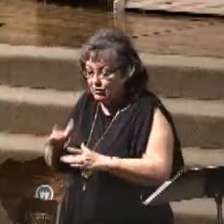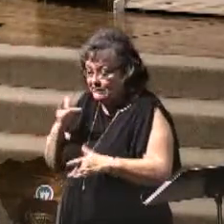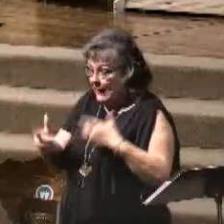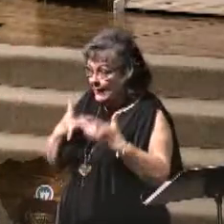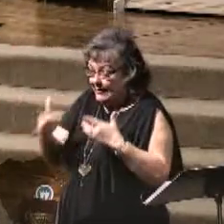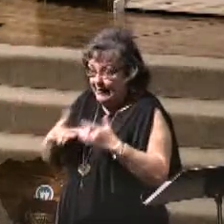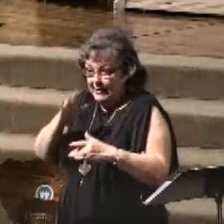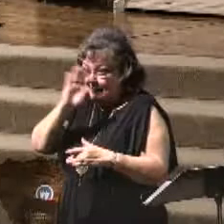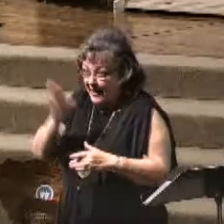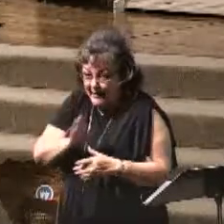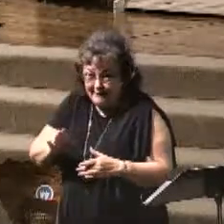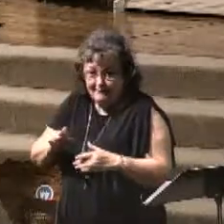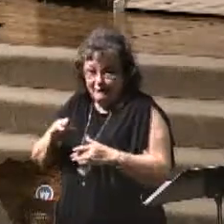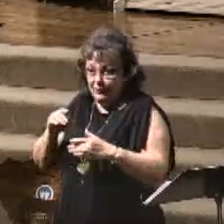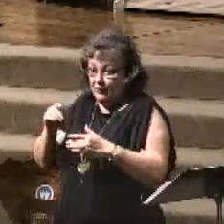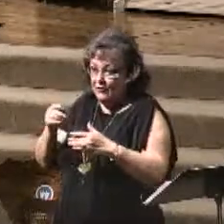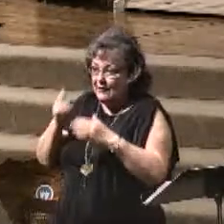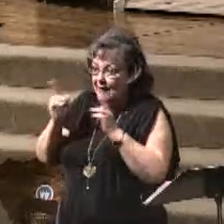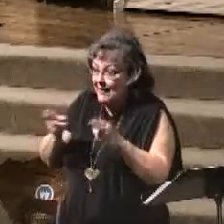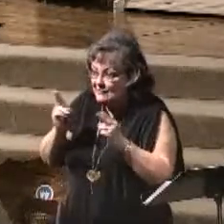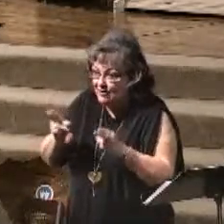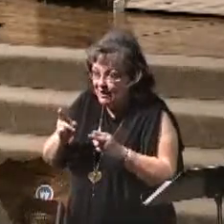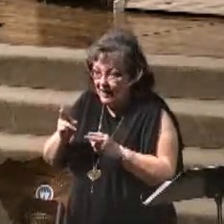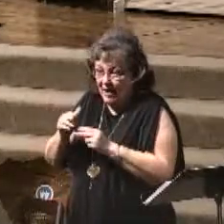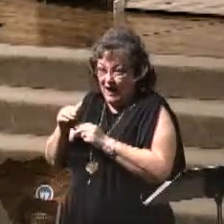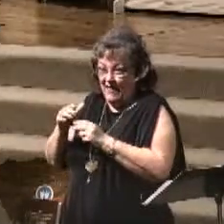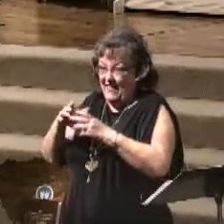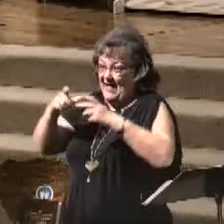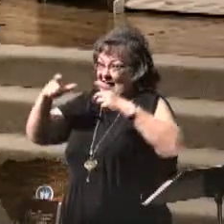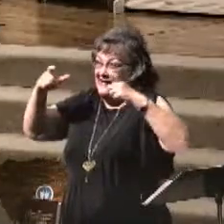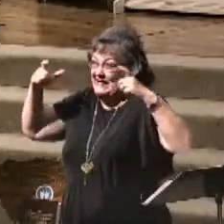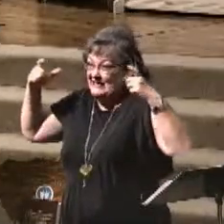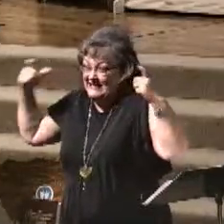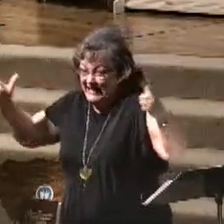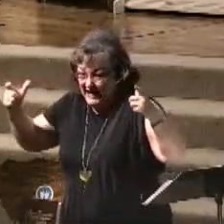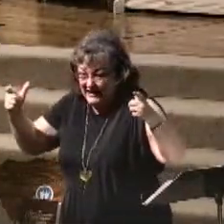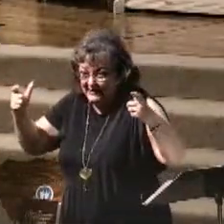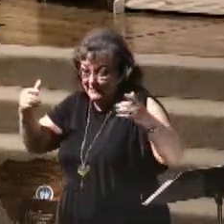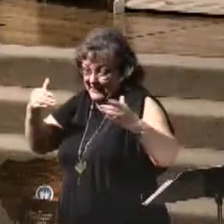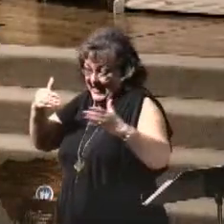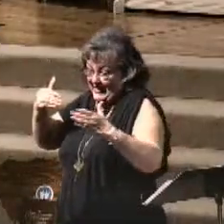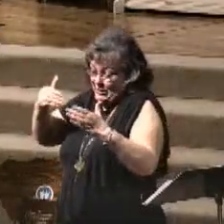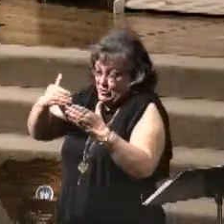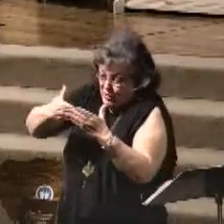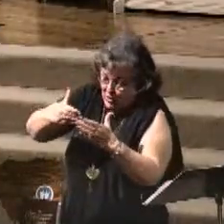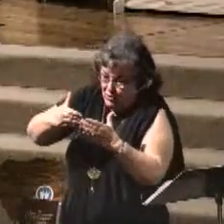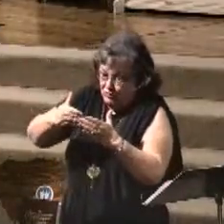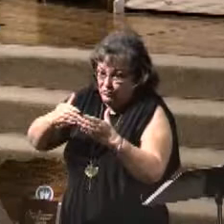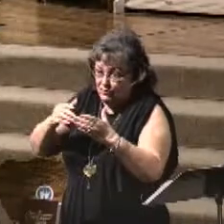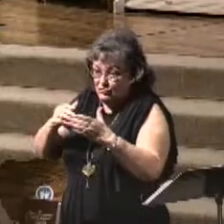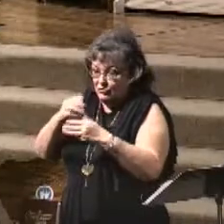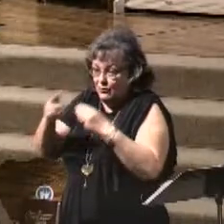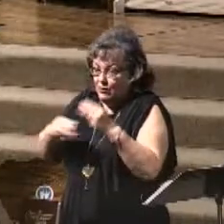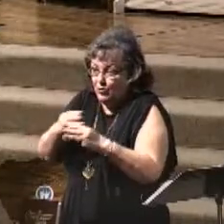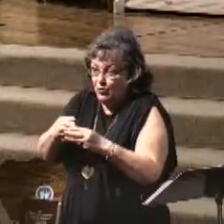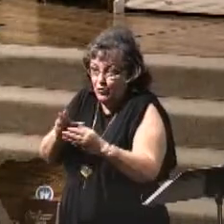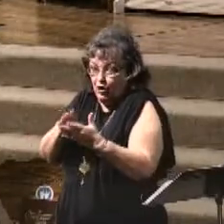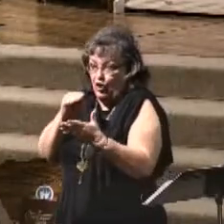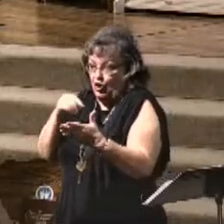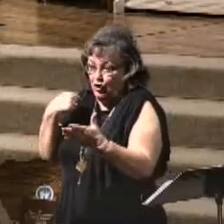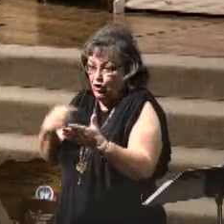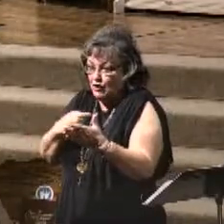in recorded history have we ever had an asteroid of that size ever come that close to us. We're going to learn some wonderful things.